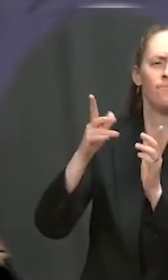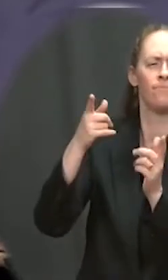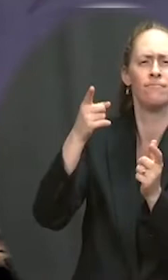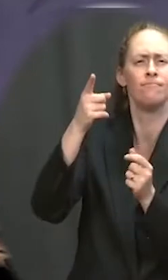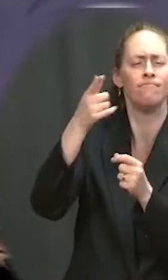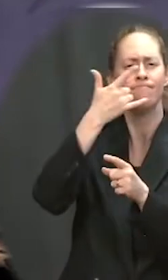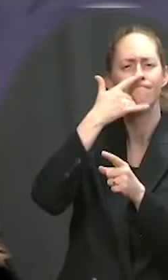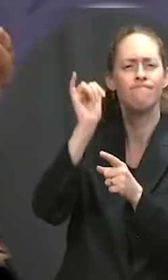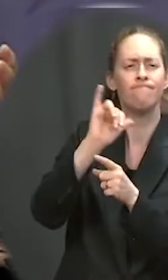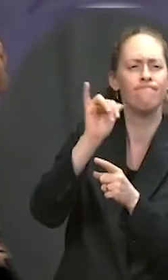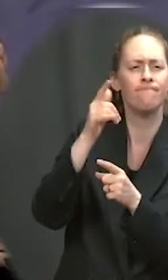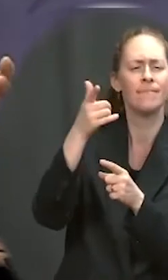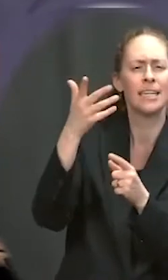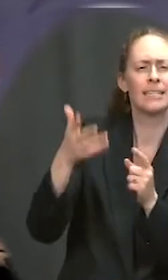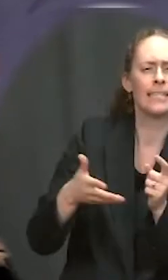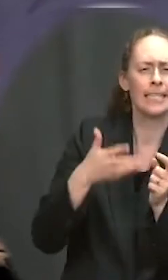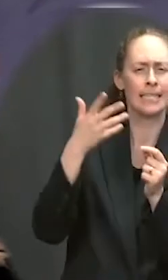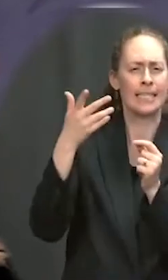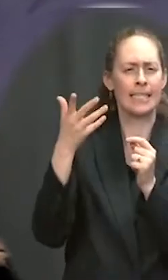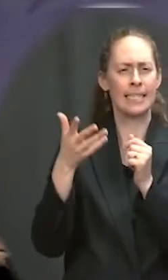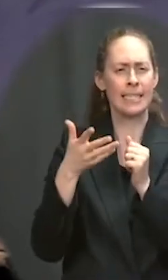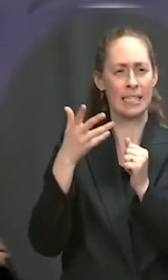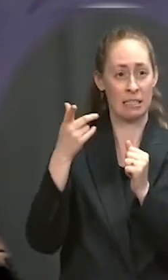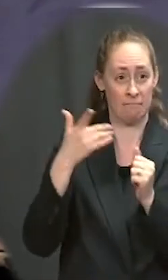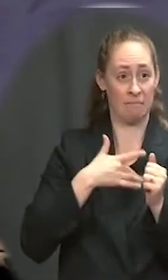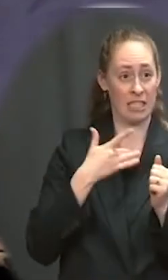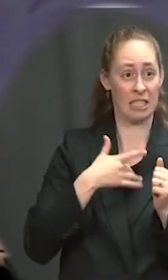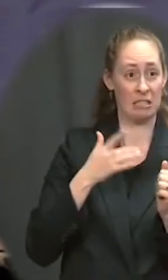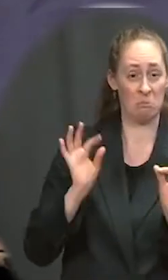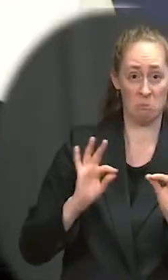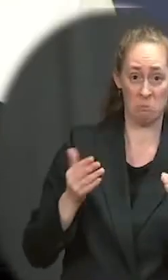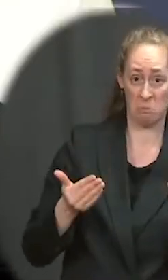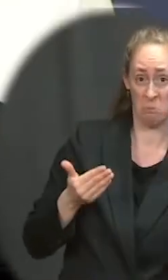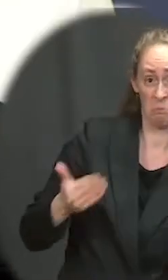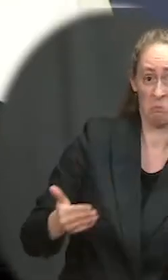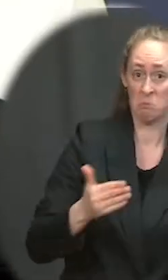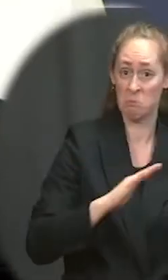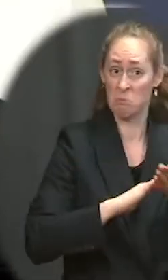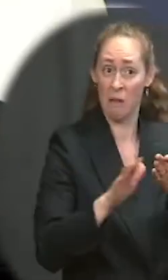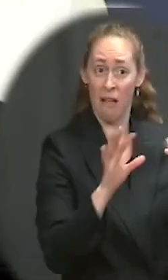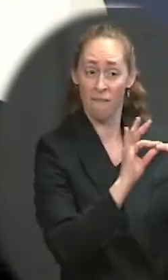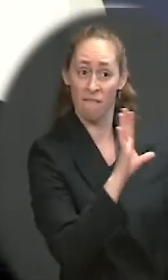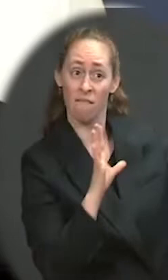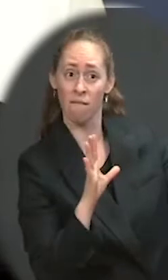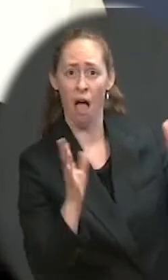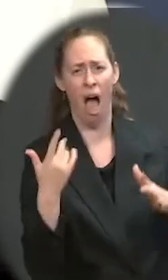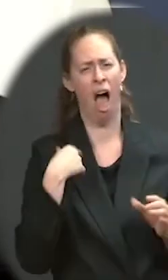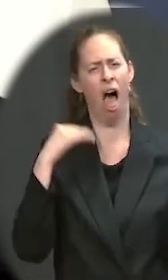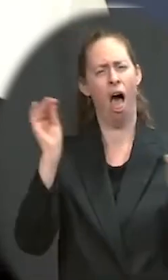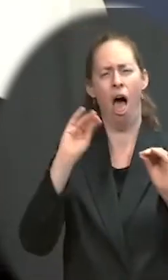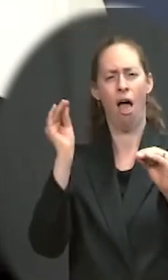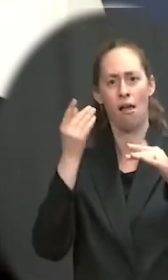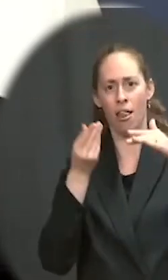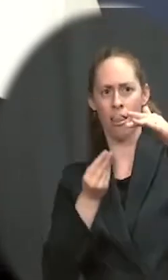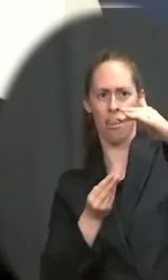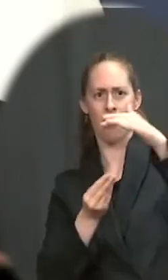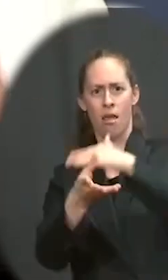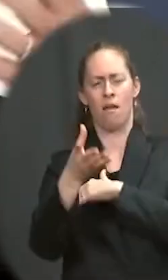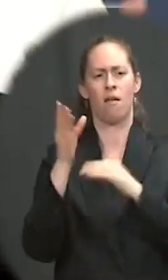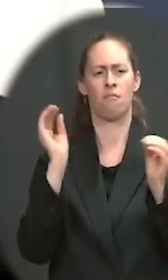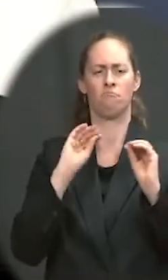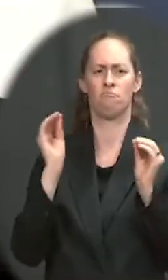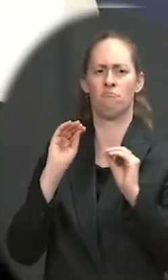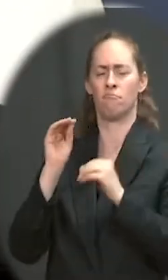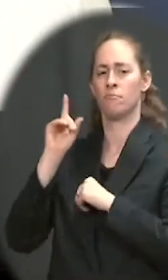waiver of some kind. I'm not trying to give you an indication. That obviously would be an announcement or a decision